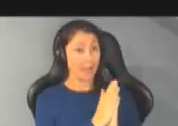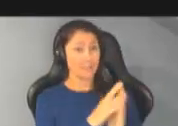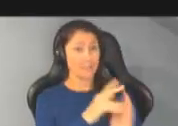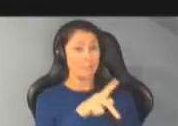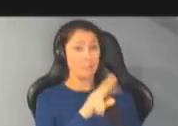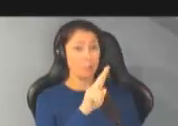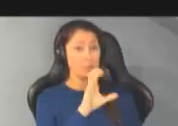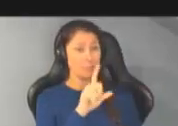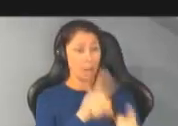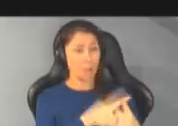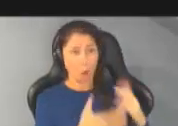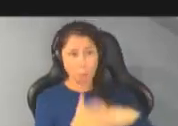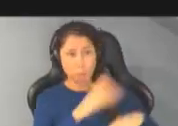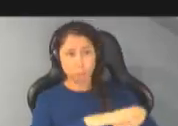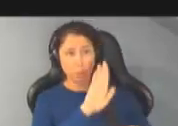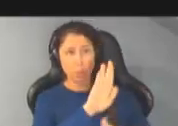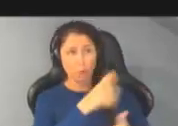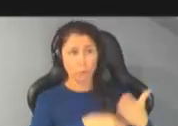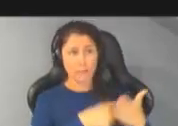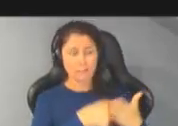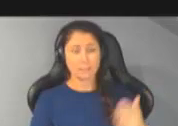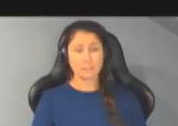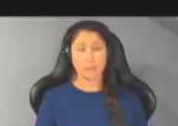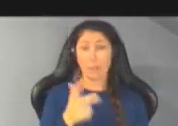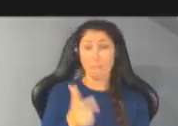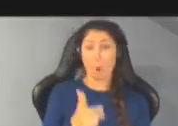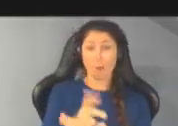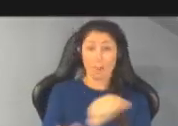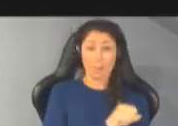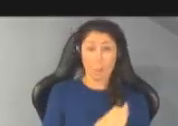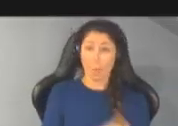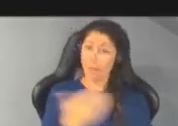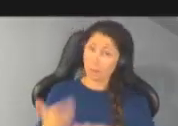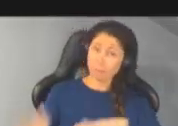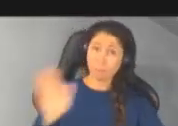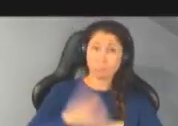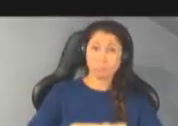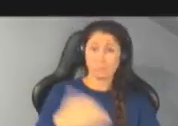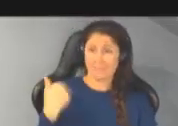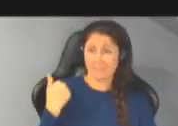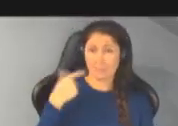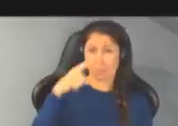raise rates uh the parking authority raised rates over the summer